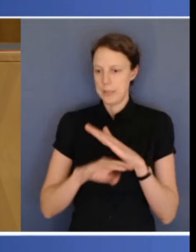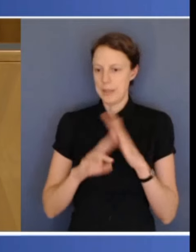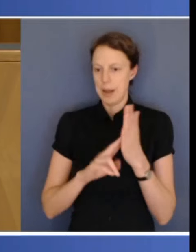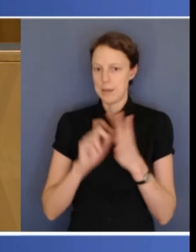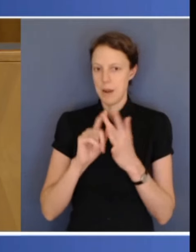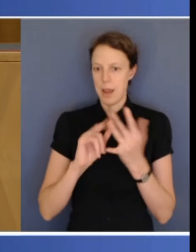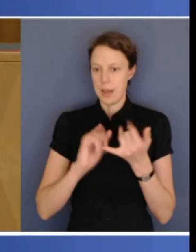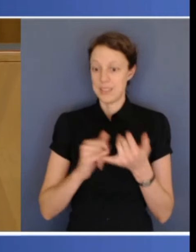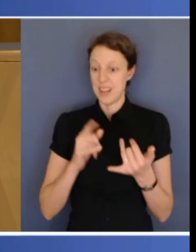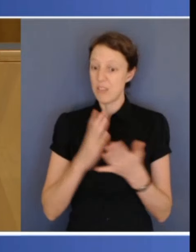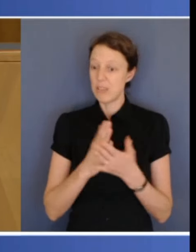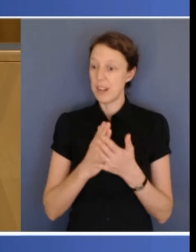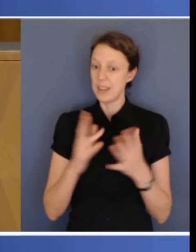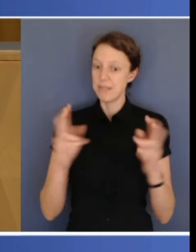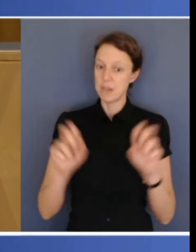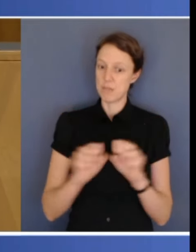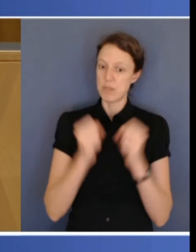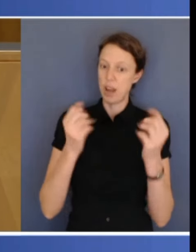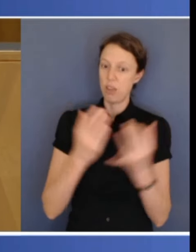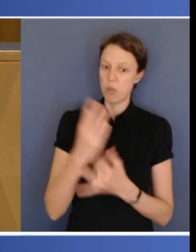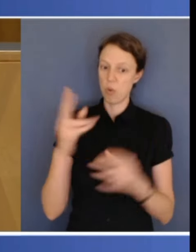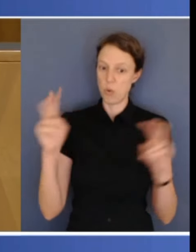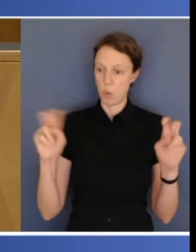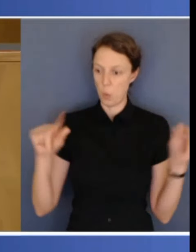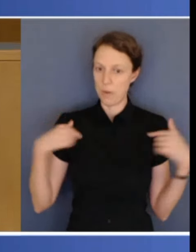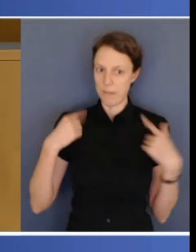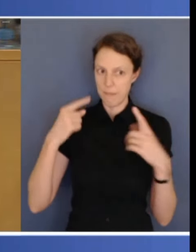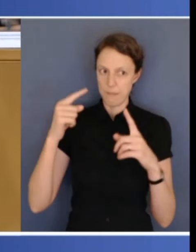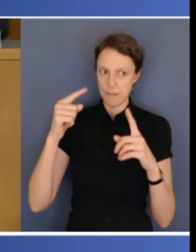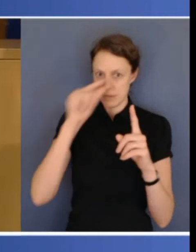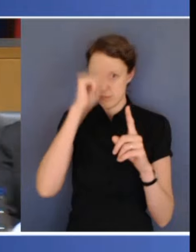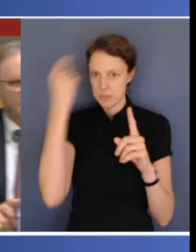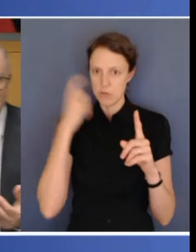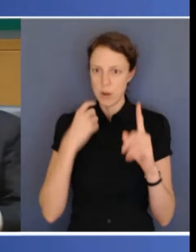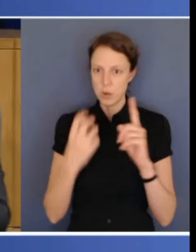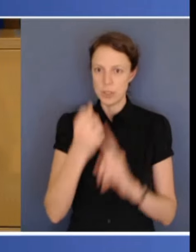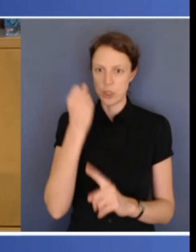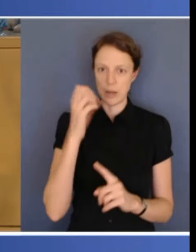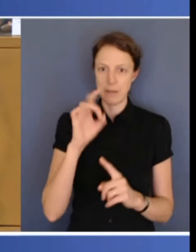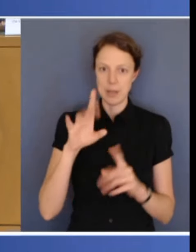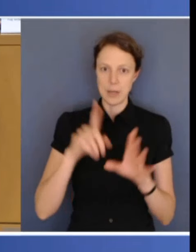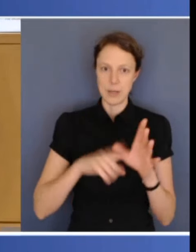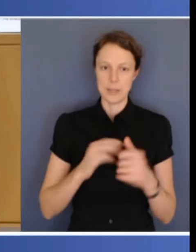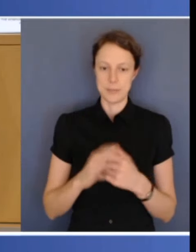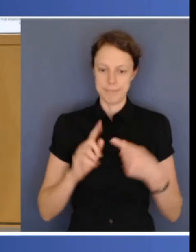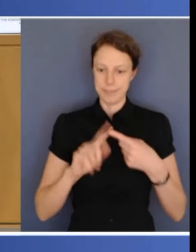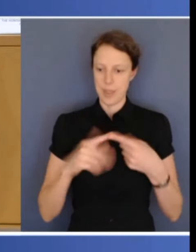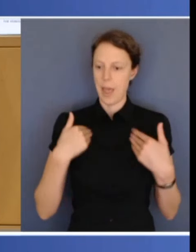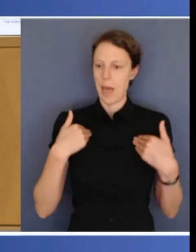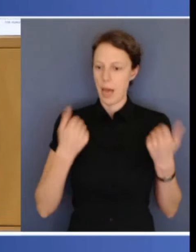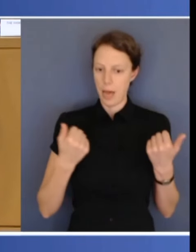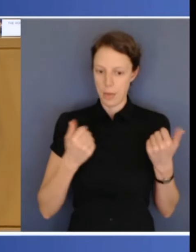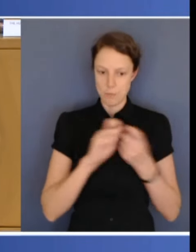previous Prime Ministers have been aiming for for over a decade. Health reform, disability reform, National Firearms Registry,